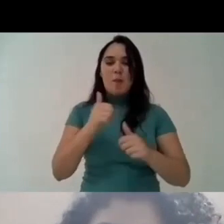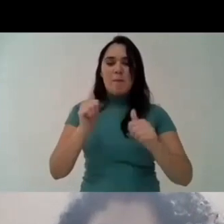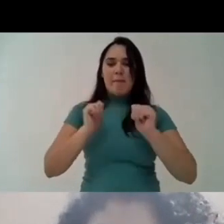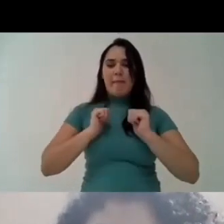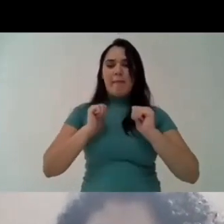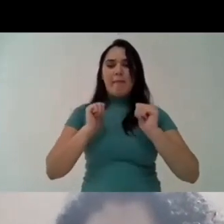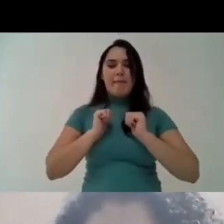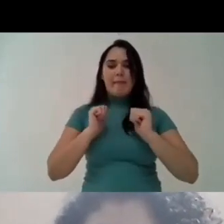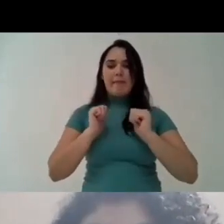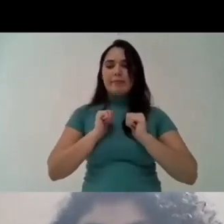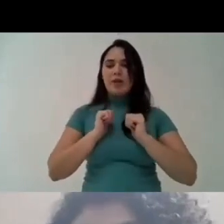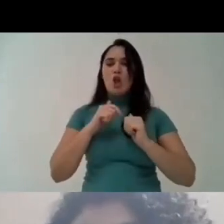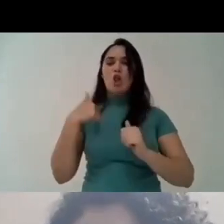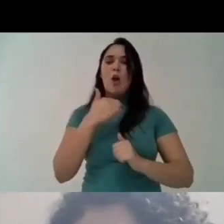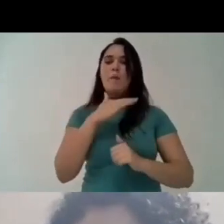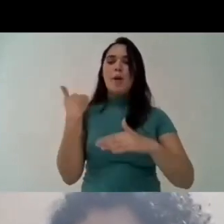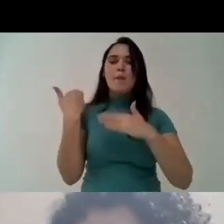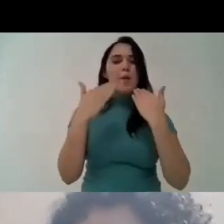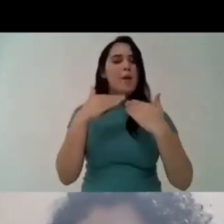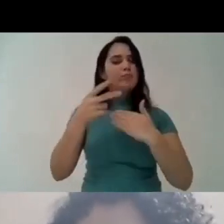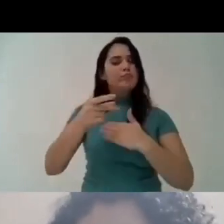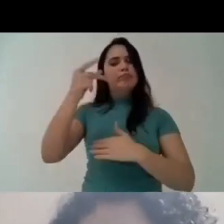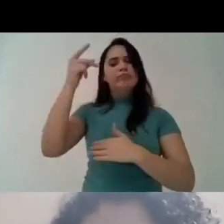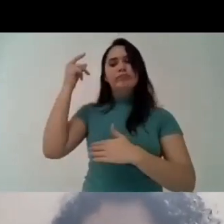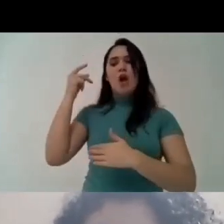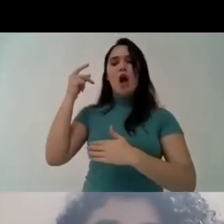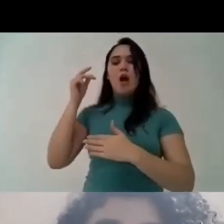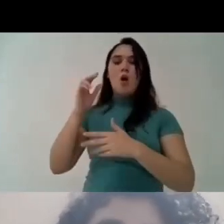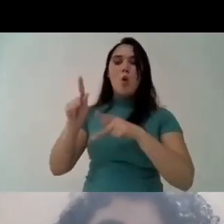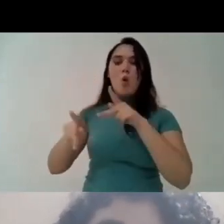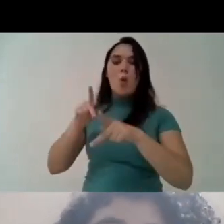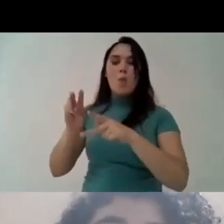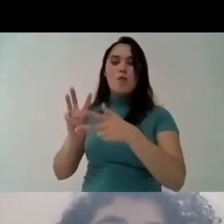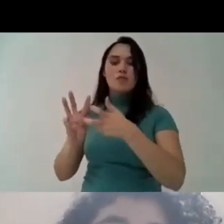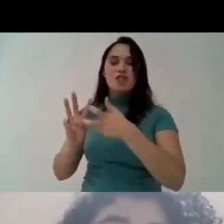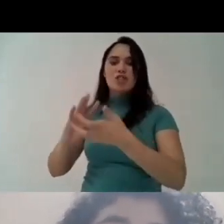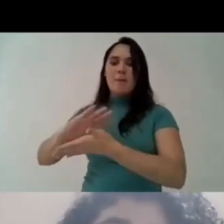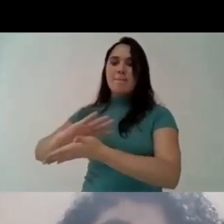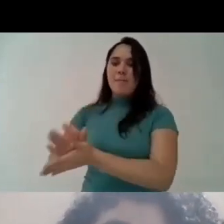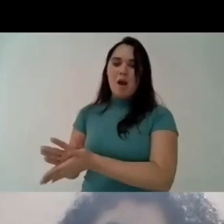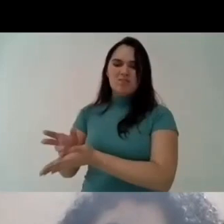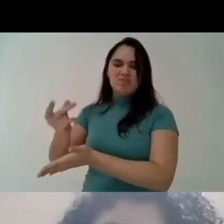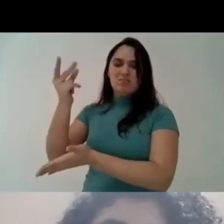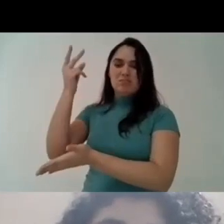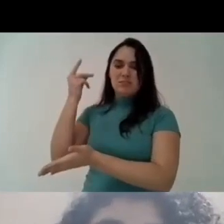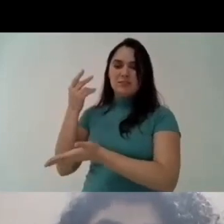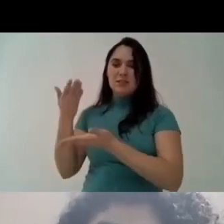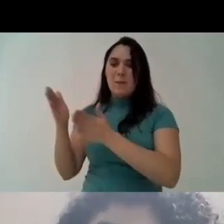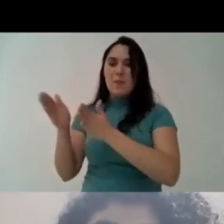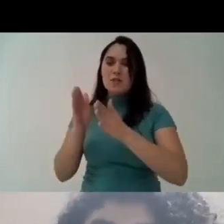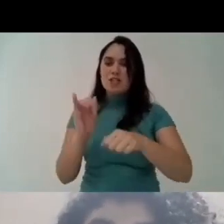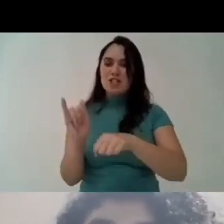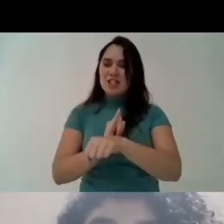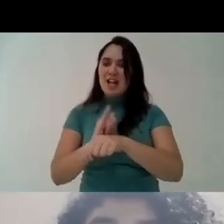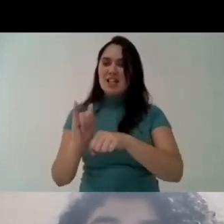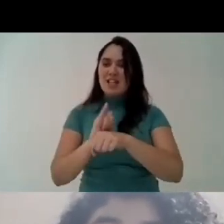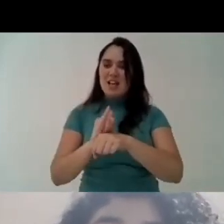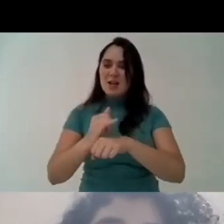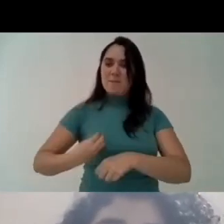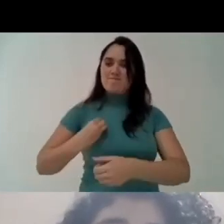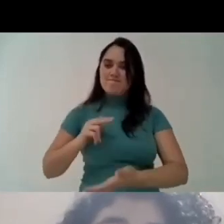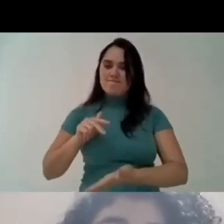not to be exterminated if you are not organized we would have been dead for a long time